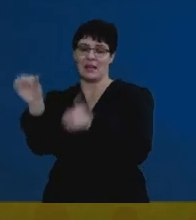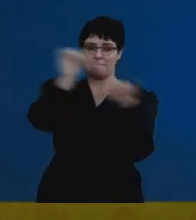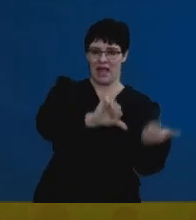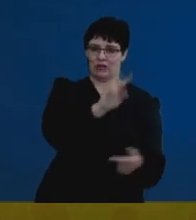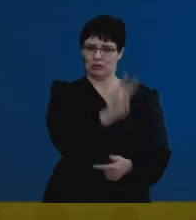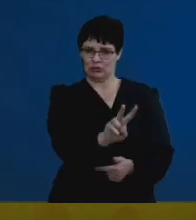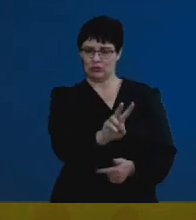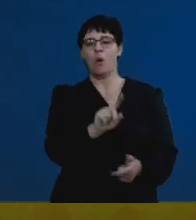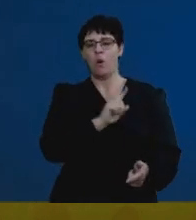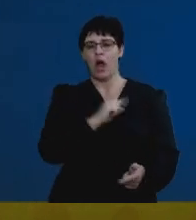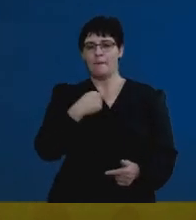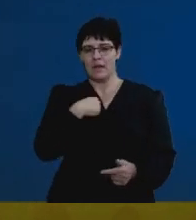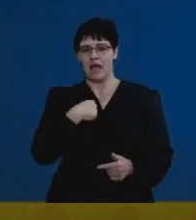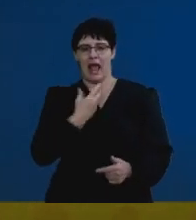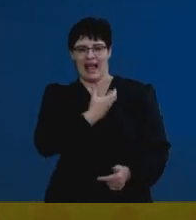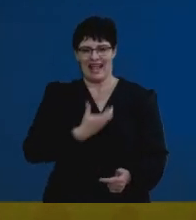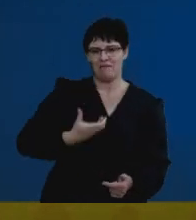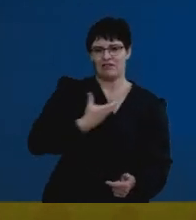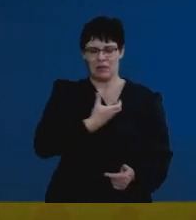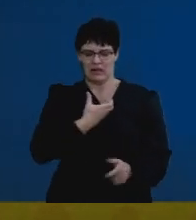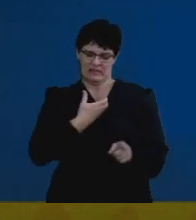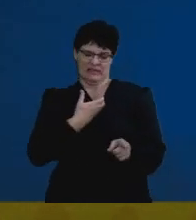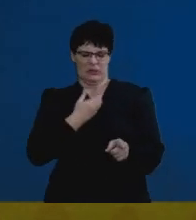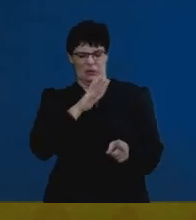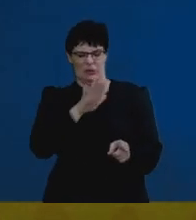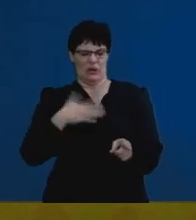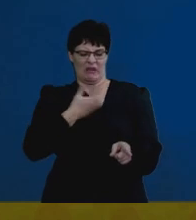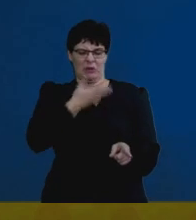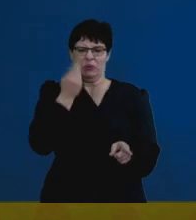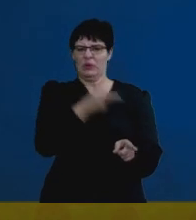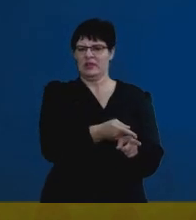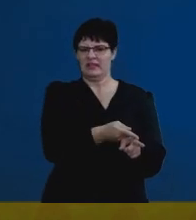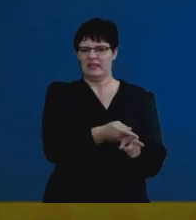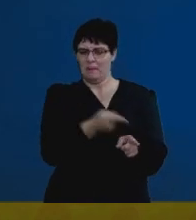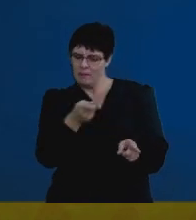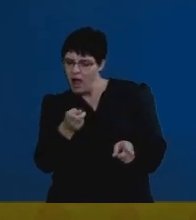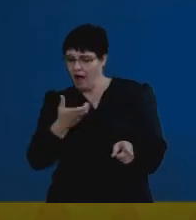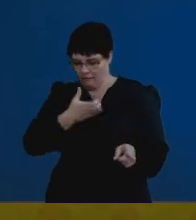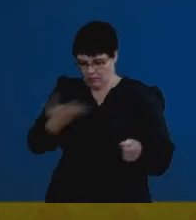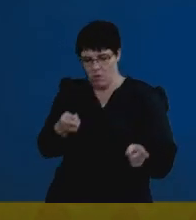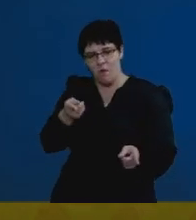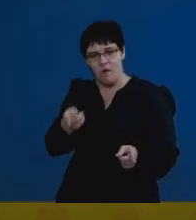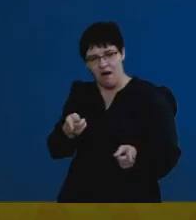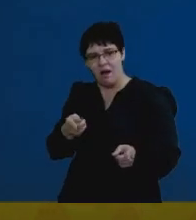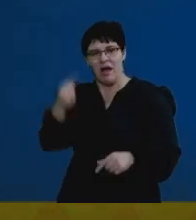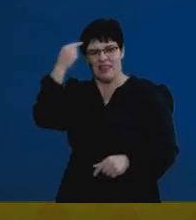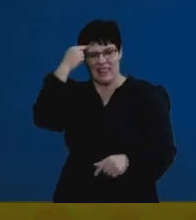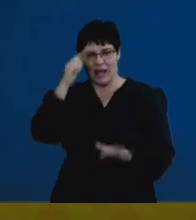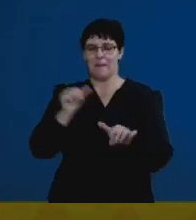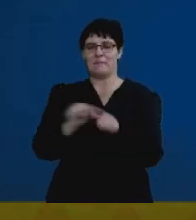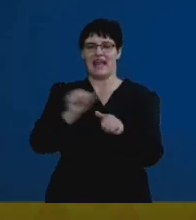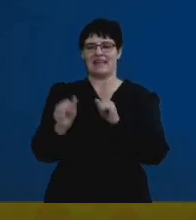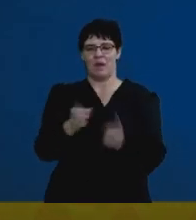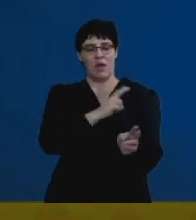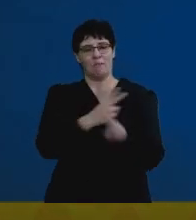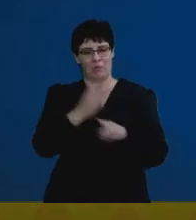all have a different comfort level of sections that we're familiar with. So there might be a question that you really think is going to go well and that